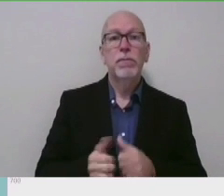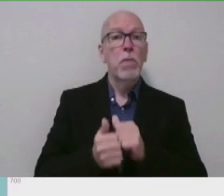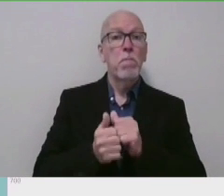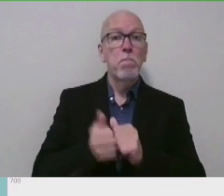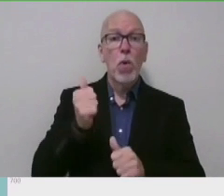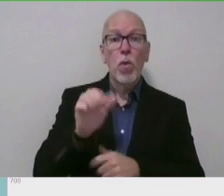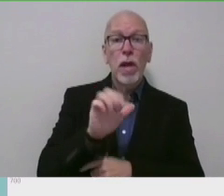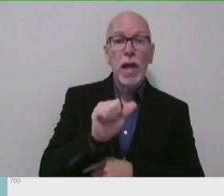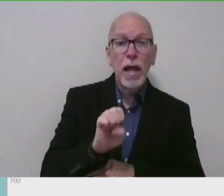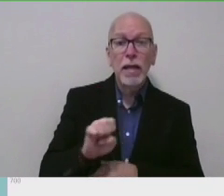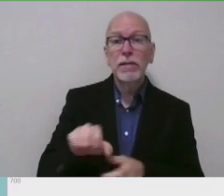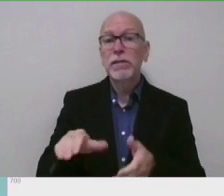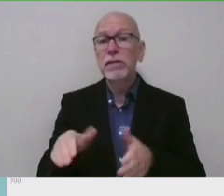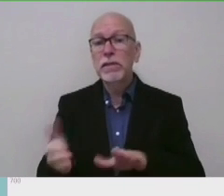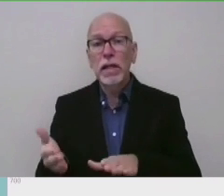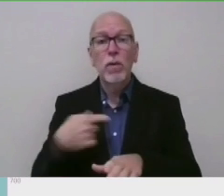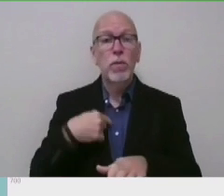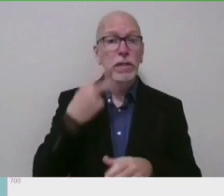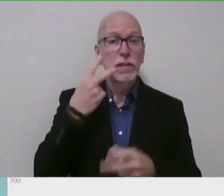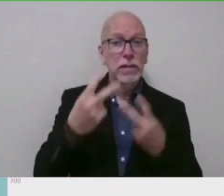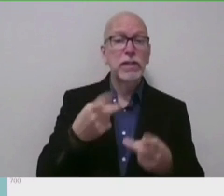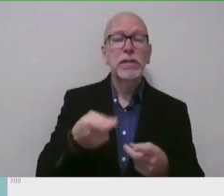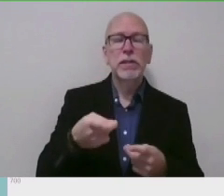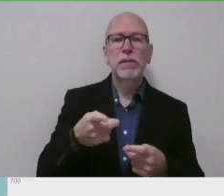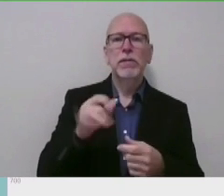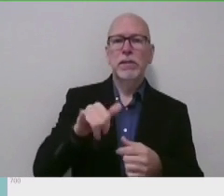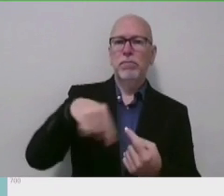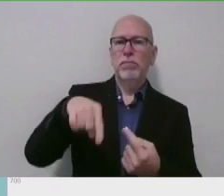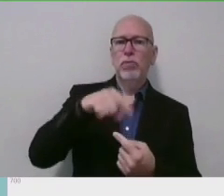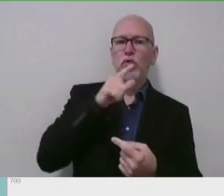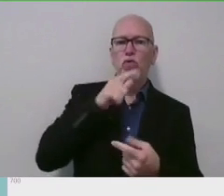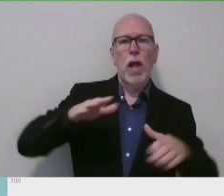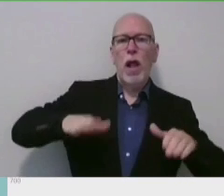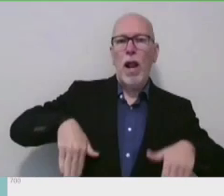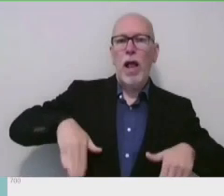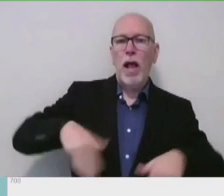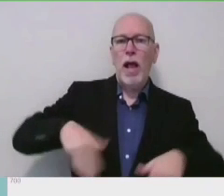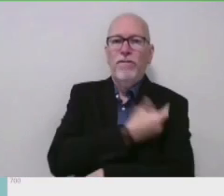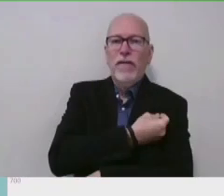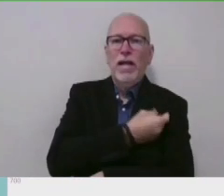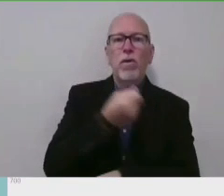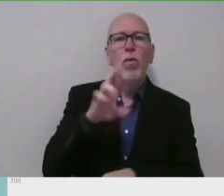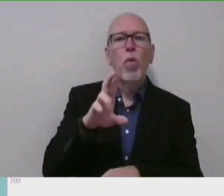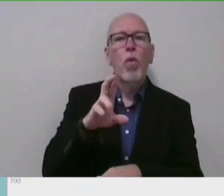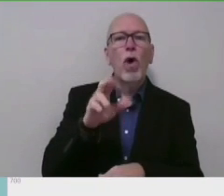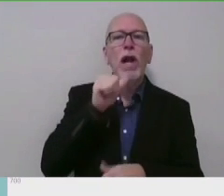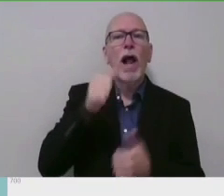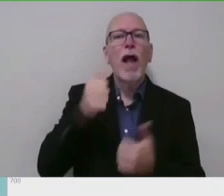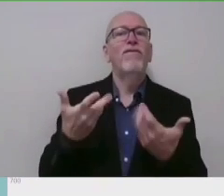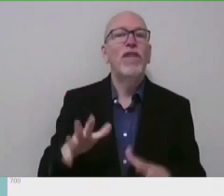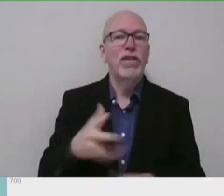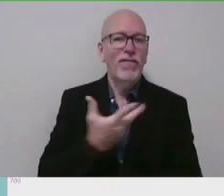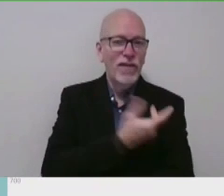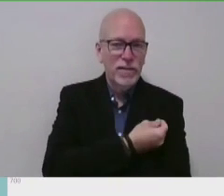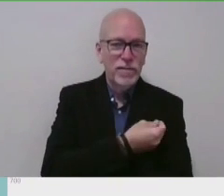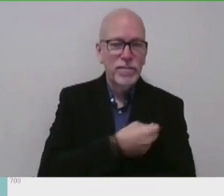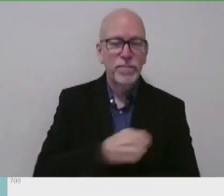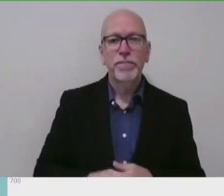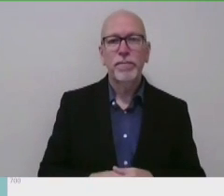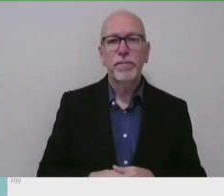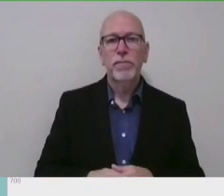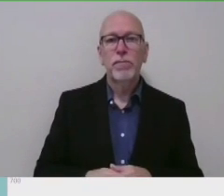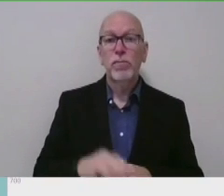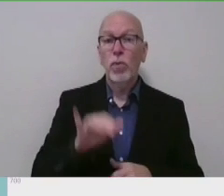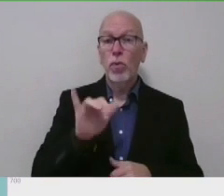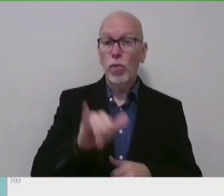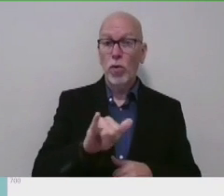at these facilities have occurred among individuals who were unvaccinated or only partially vaccinated. These cases and deaths will